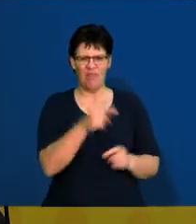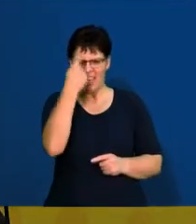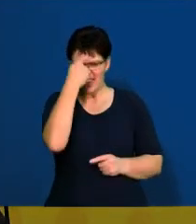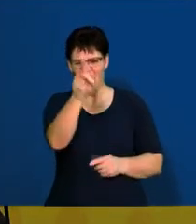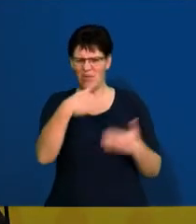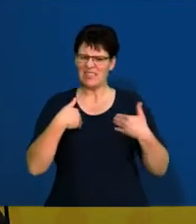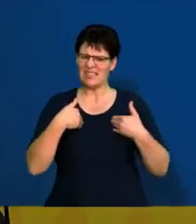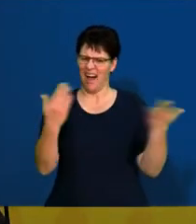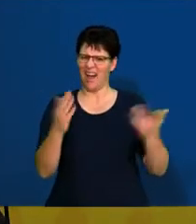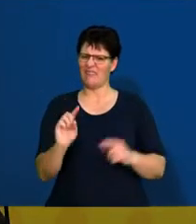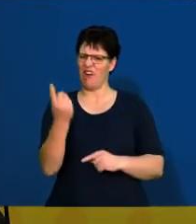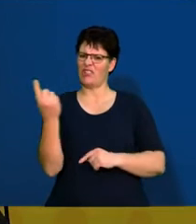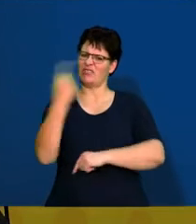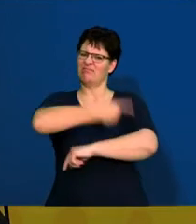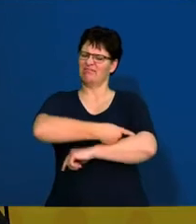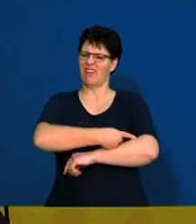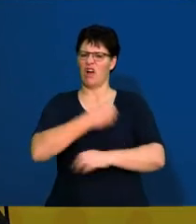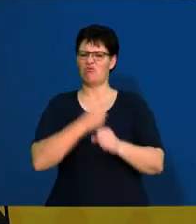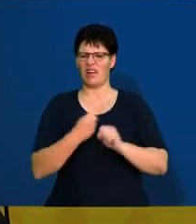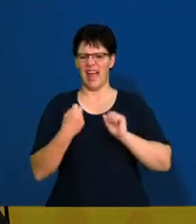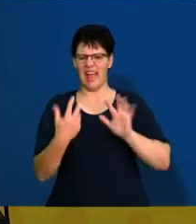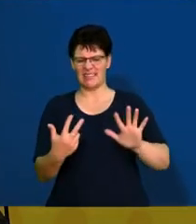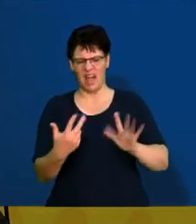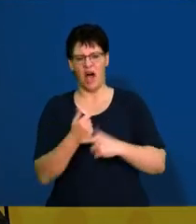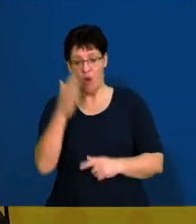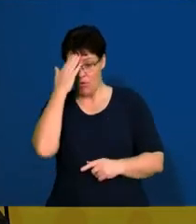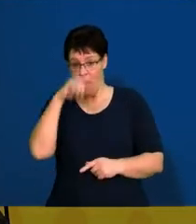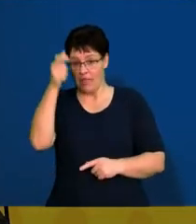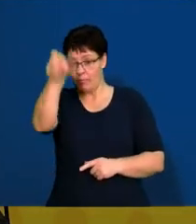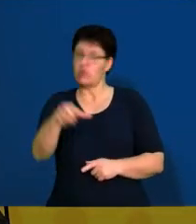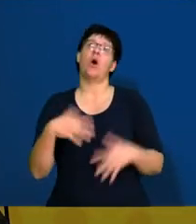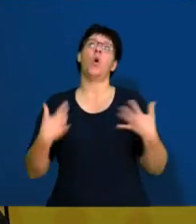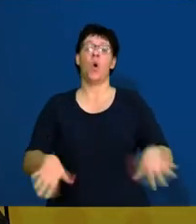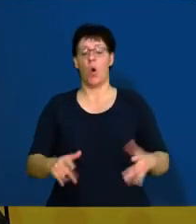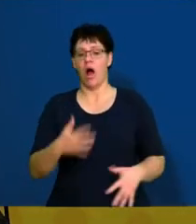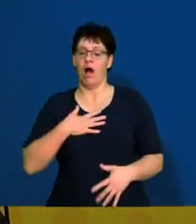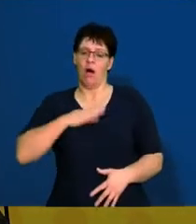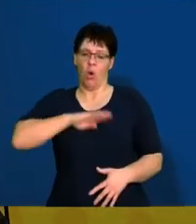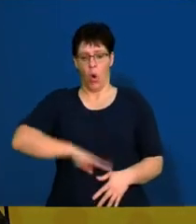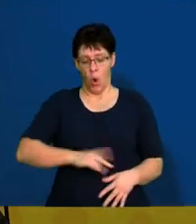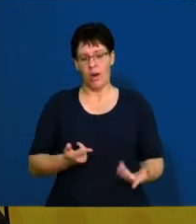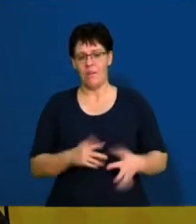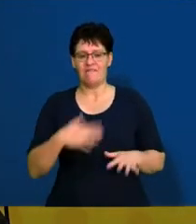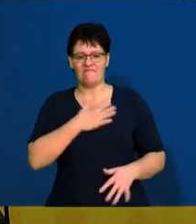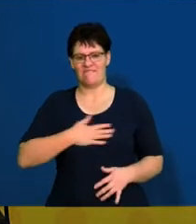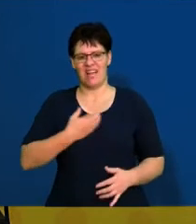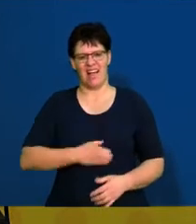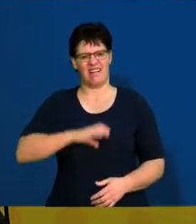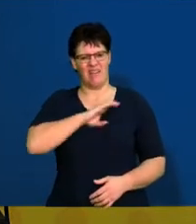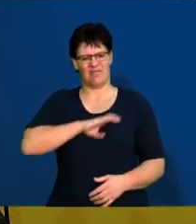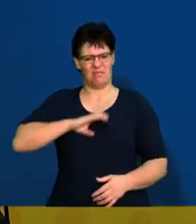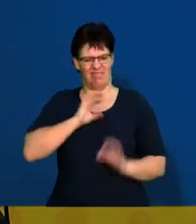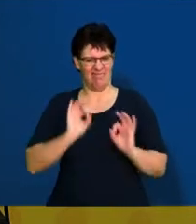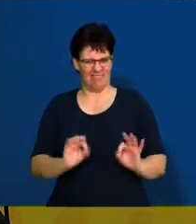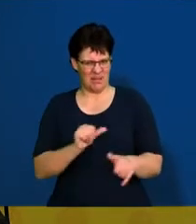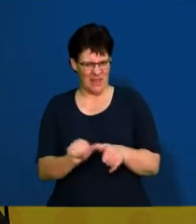Think of when you started your first day of grade eight. If you knew other people at your high school, it made you feel a lot more comfortable